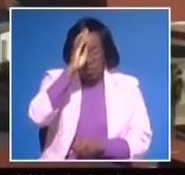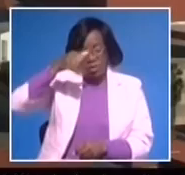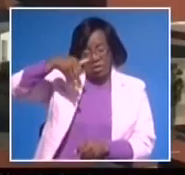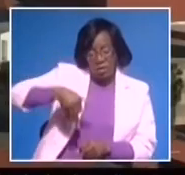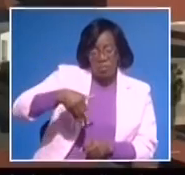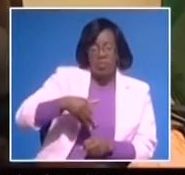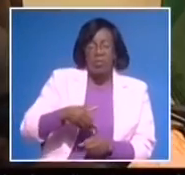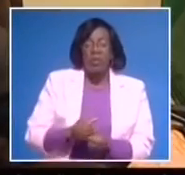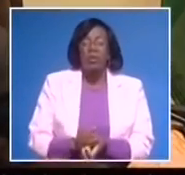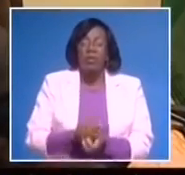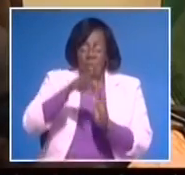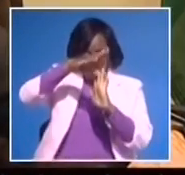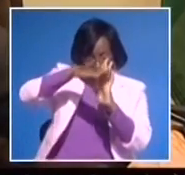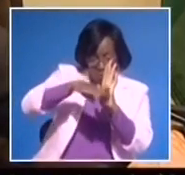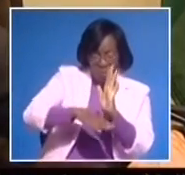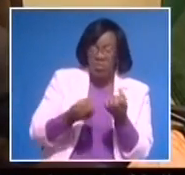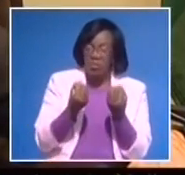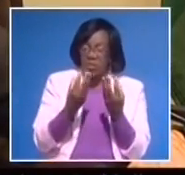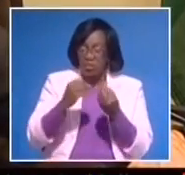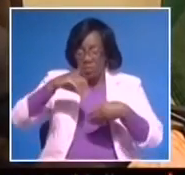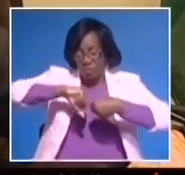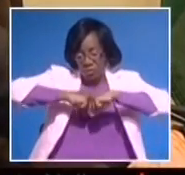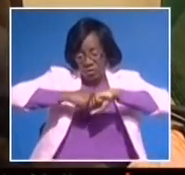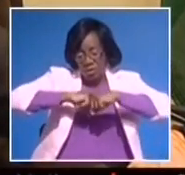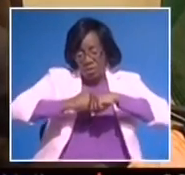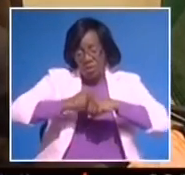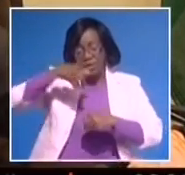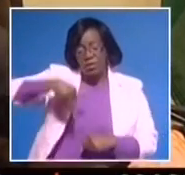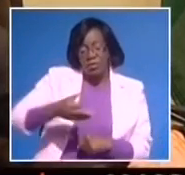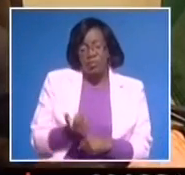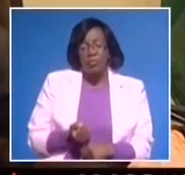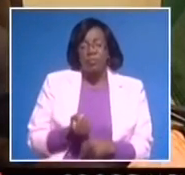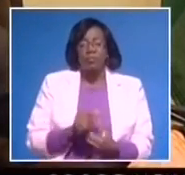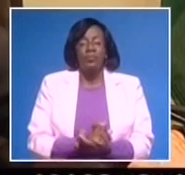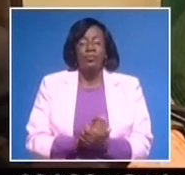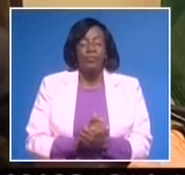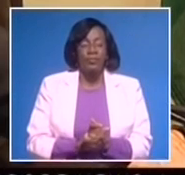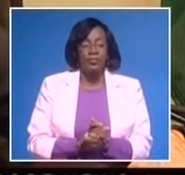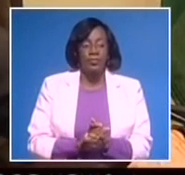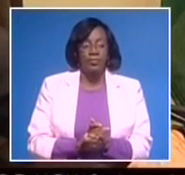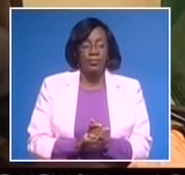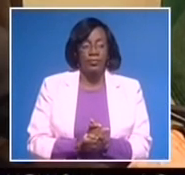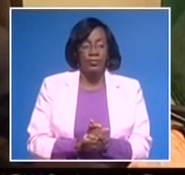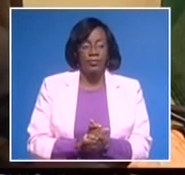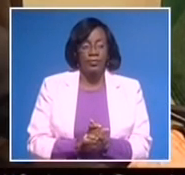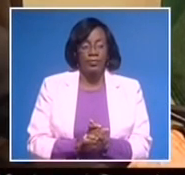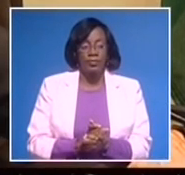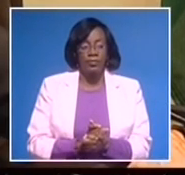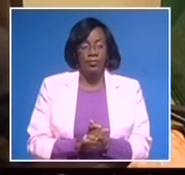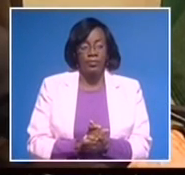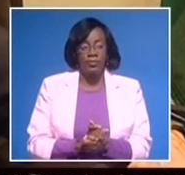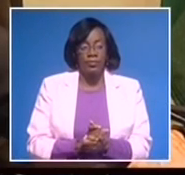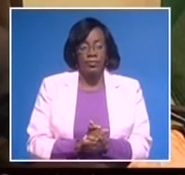faced. Right now there aren't products that are being manufactured here that can benefit. But